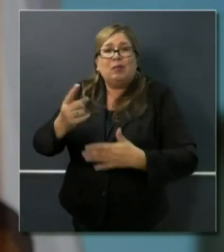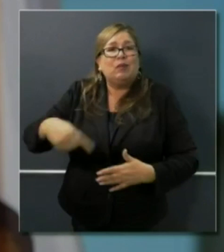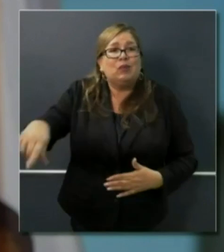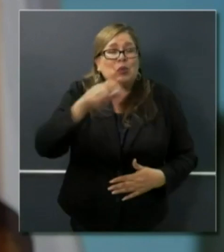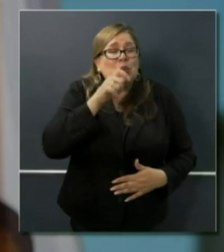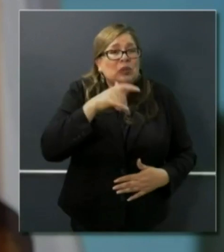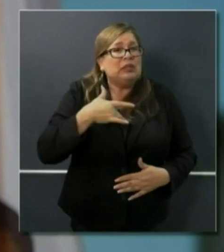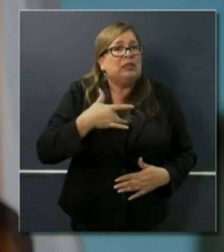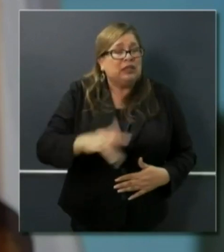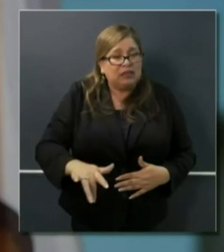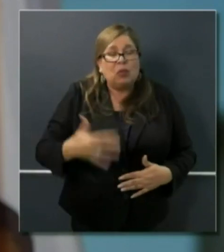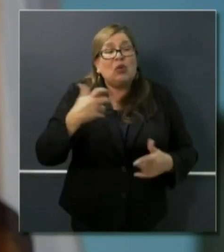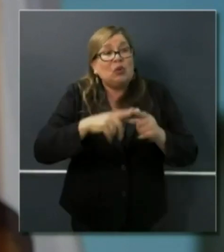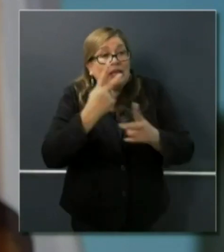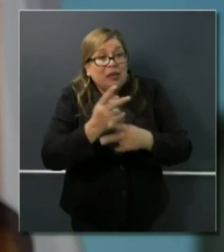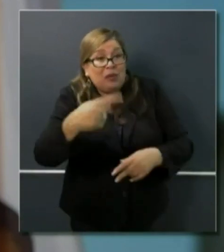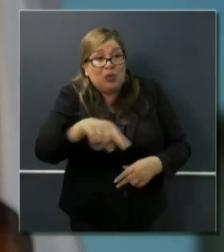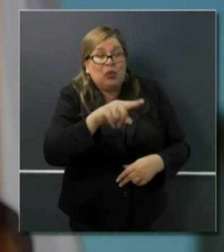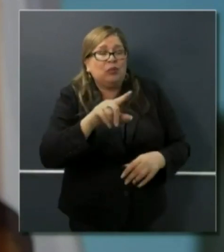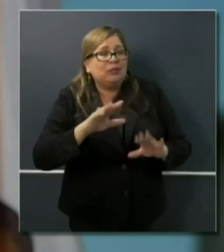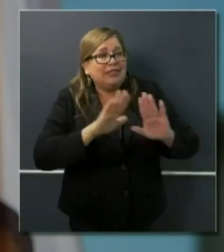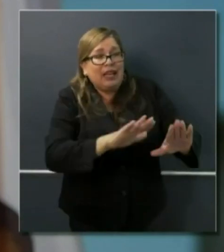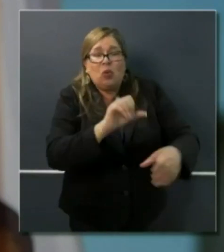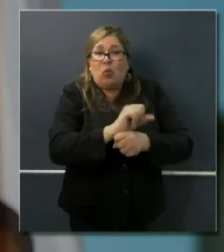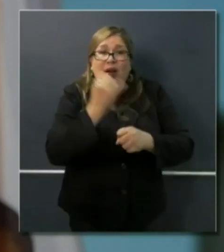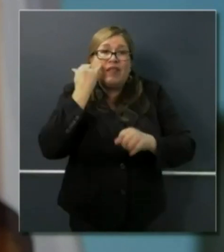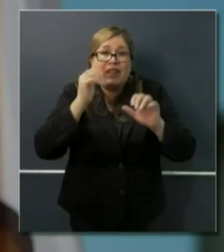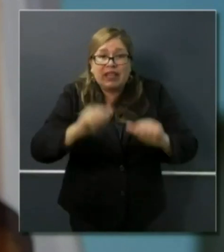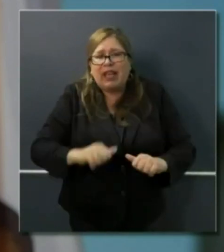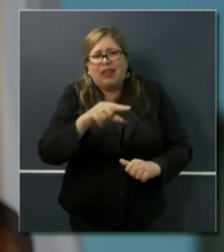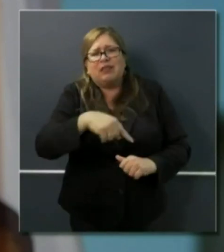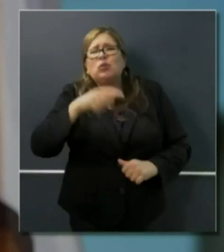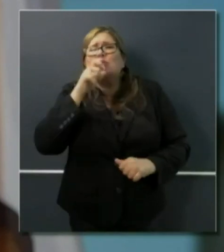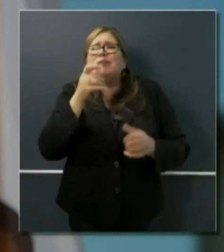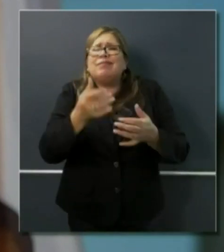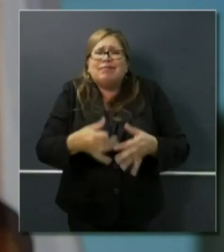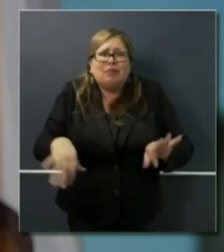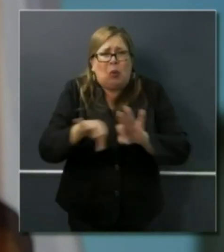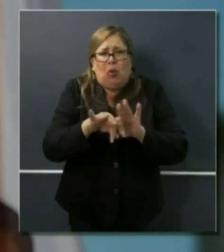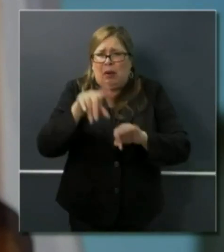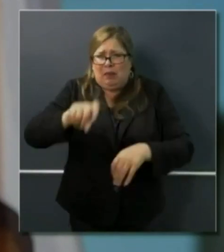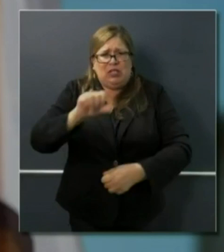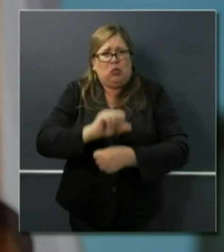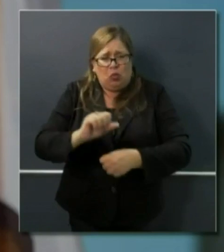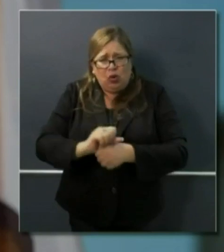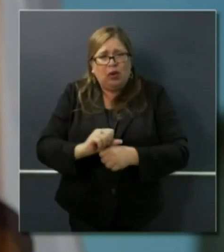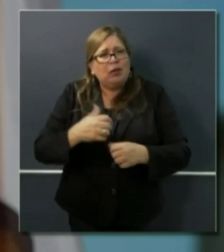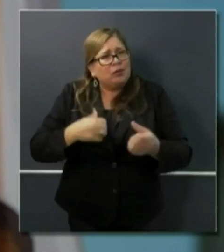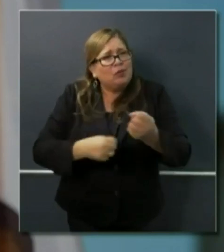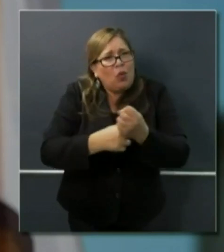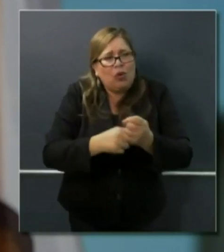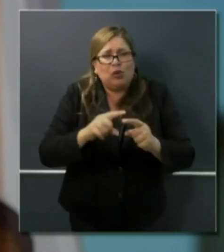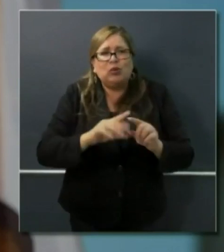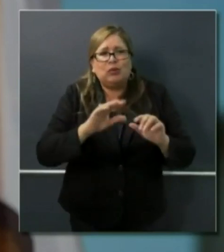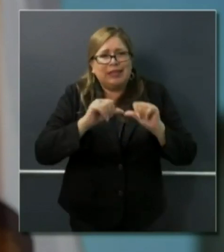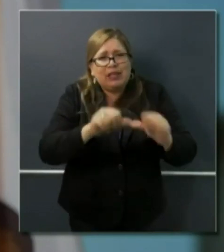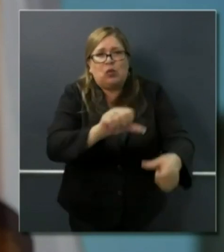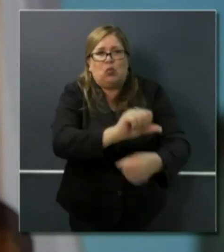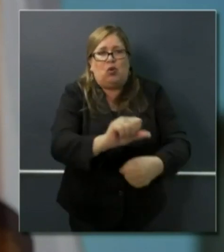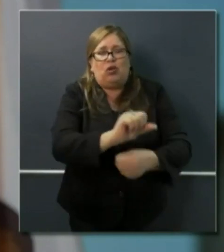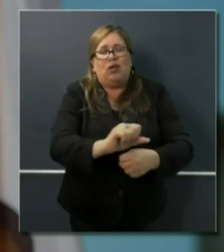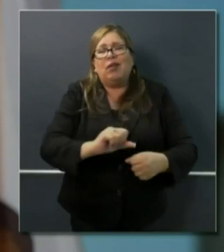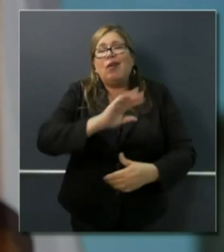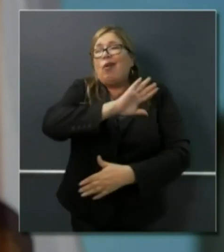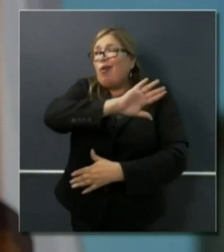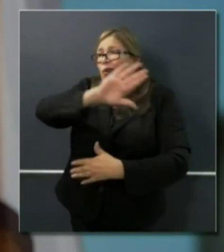key people at work, those that need to be at work for essential services. All again, part of the package and the pride that we